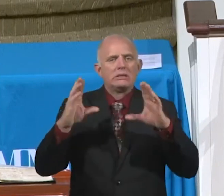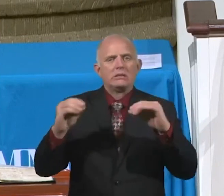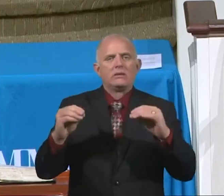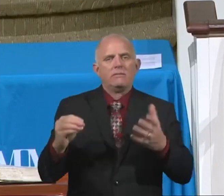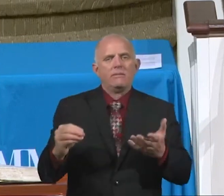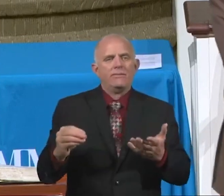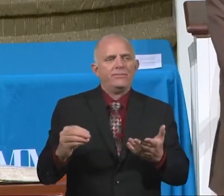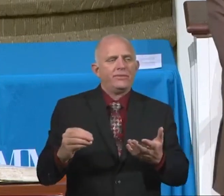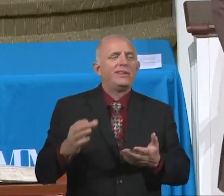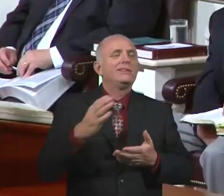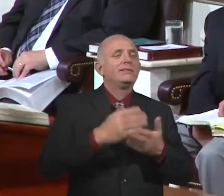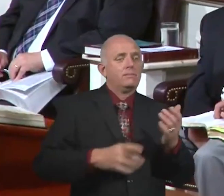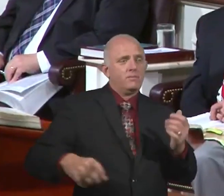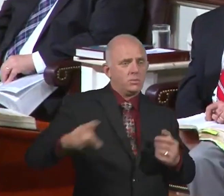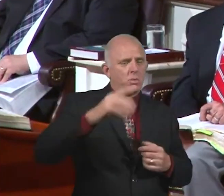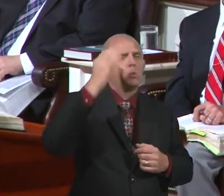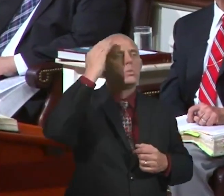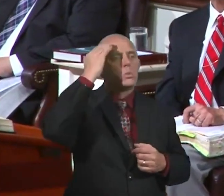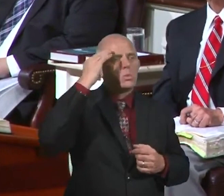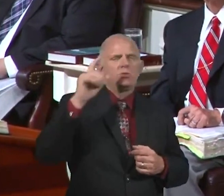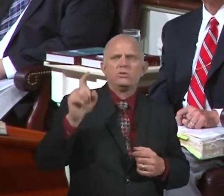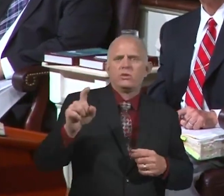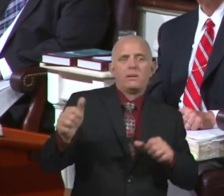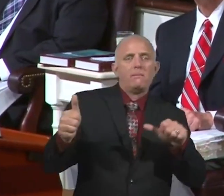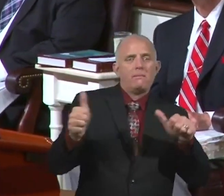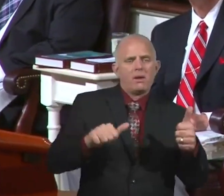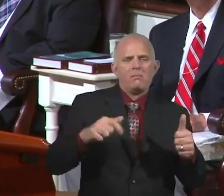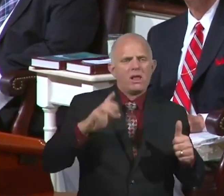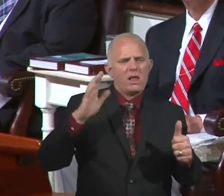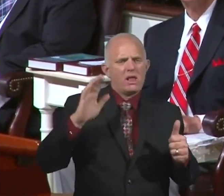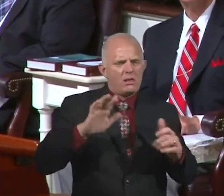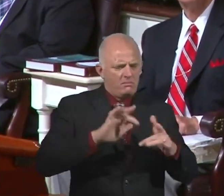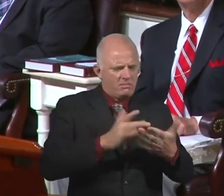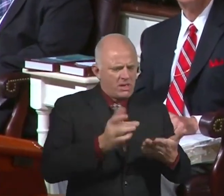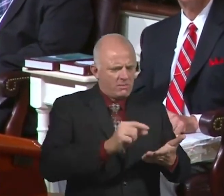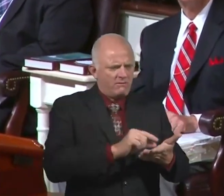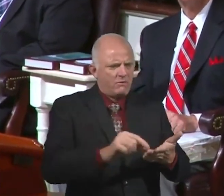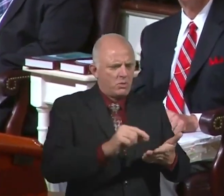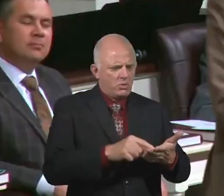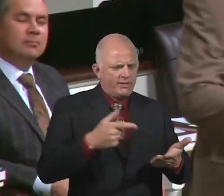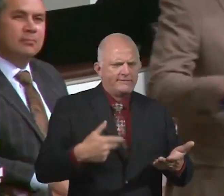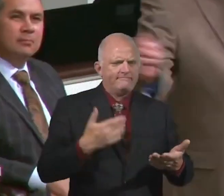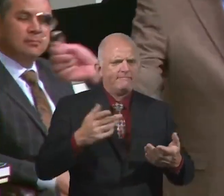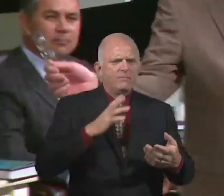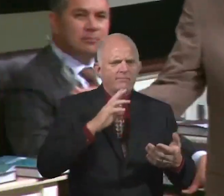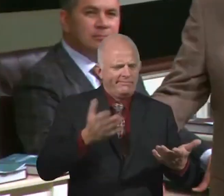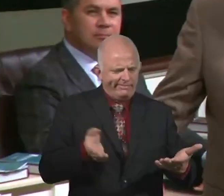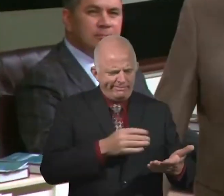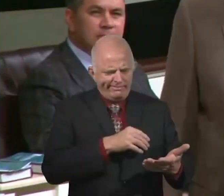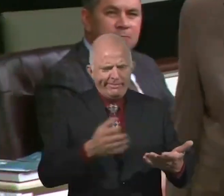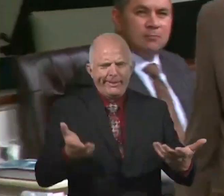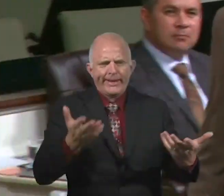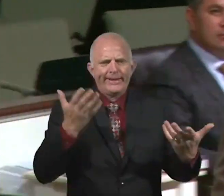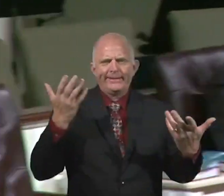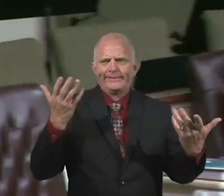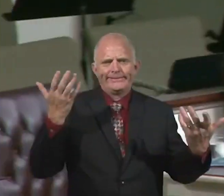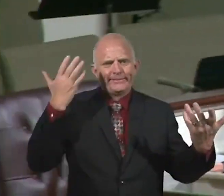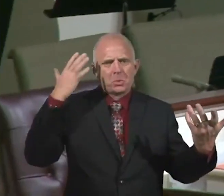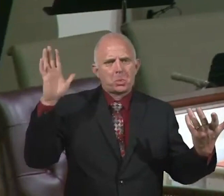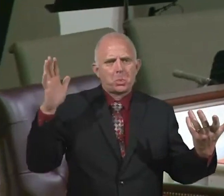Some of you, you know you're supposed to get baptized after you get saved. You don't know where in the world to find that in the Bible. And you've listened to thousands of messages.